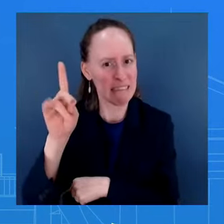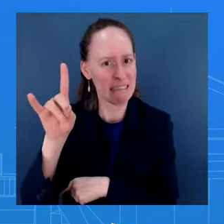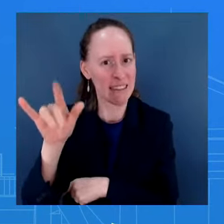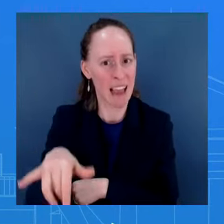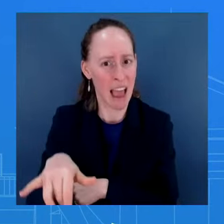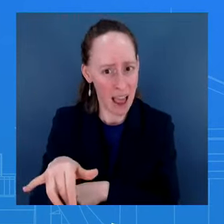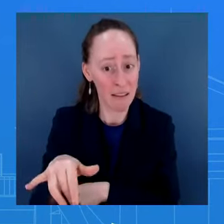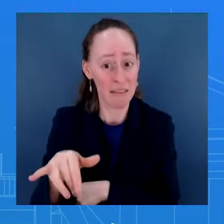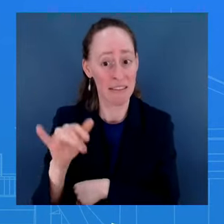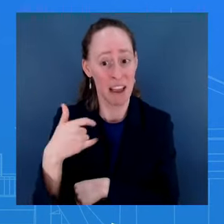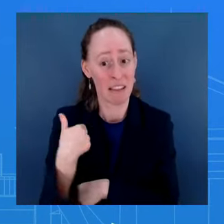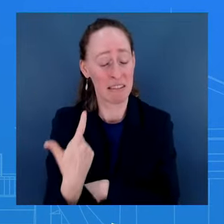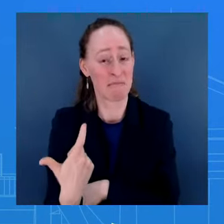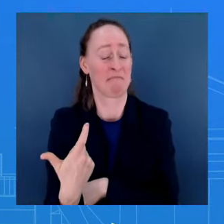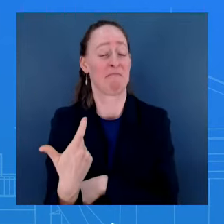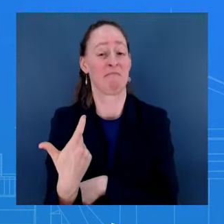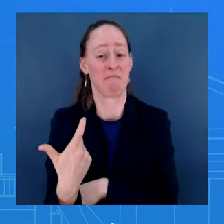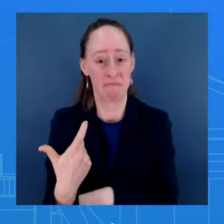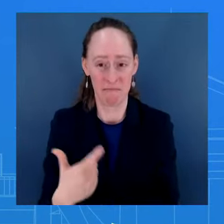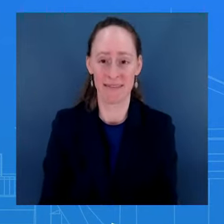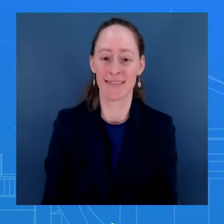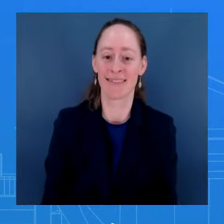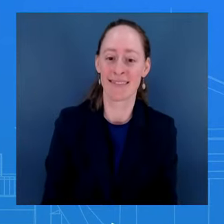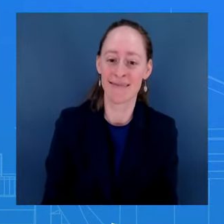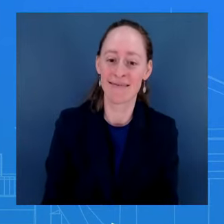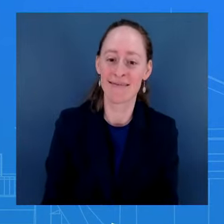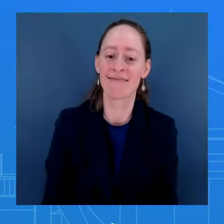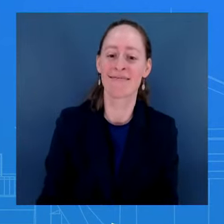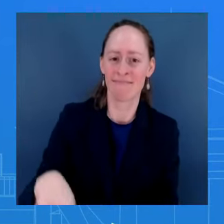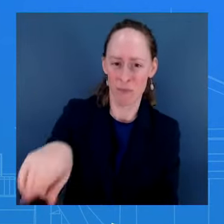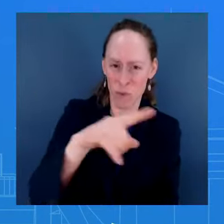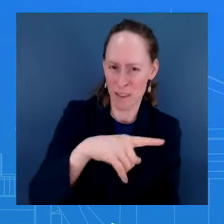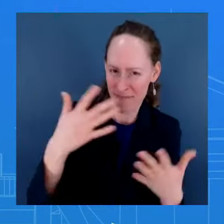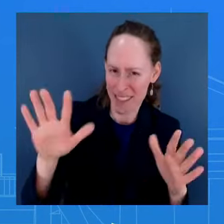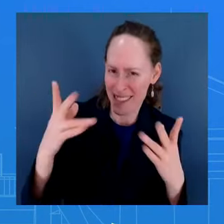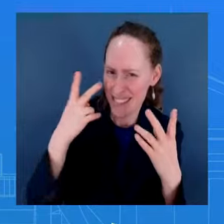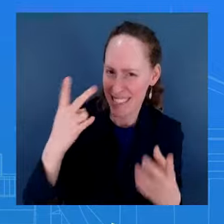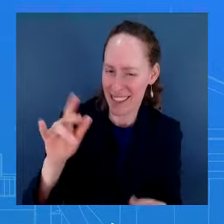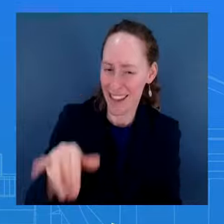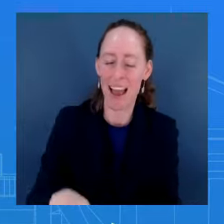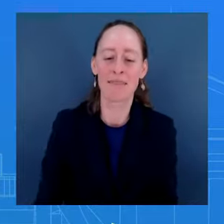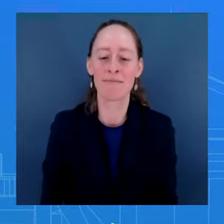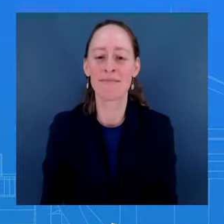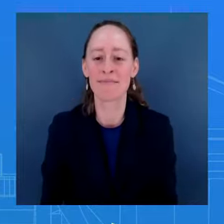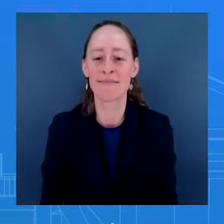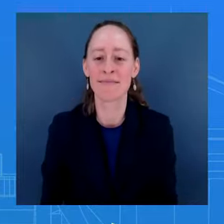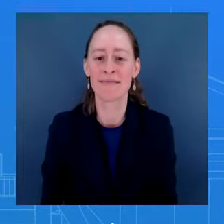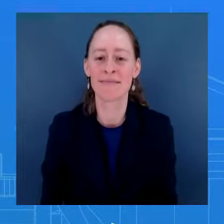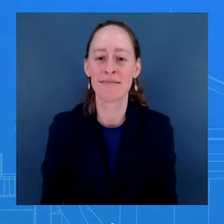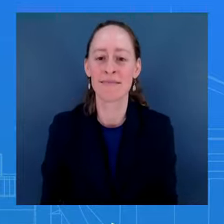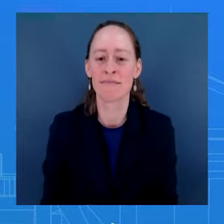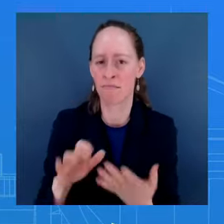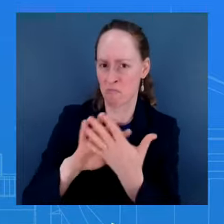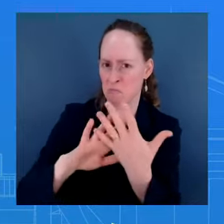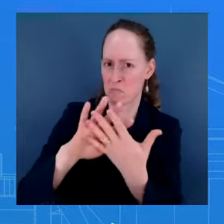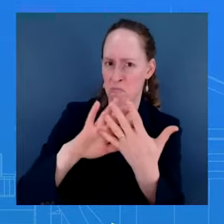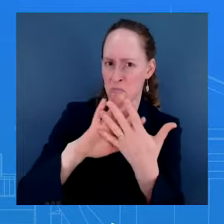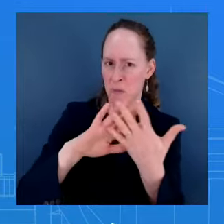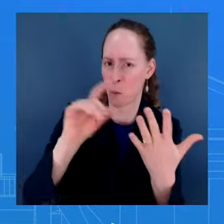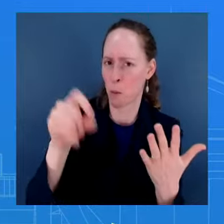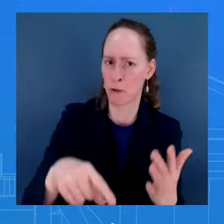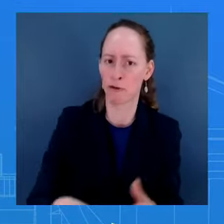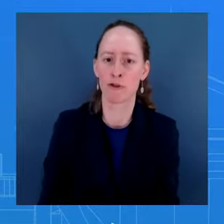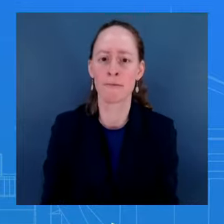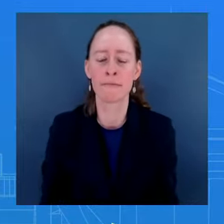During speech preparations, is he prepping foot, drilling? Look, the President, I mean, the President knows how to handle this stuff.